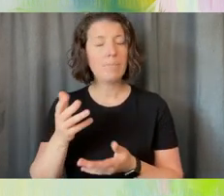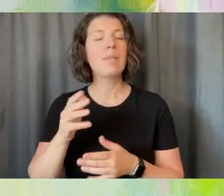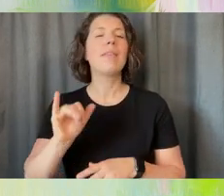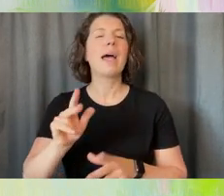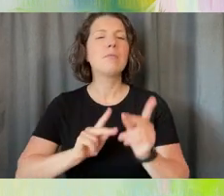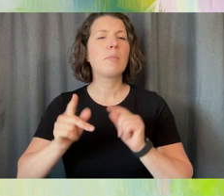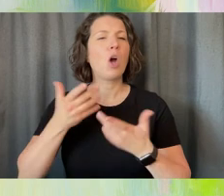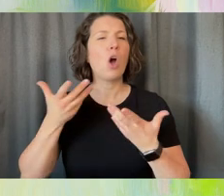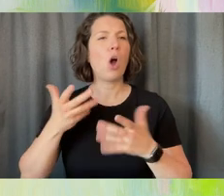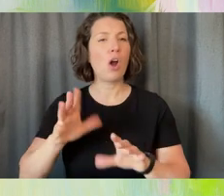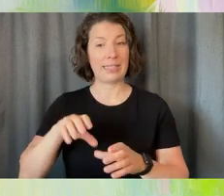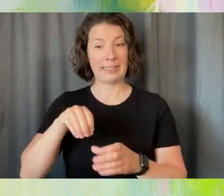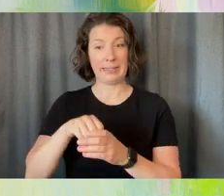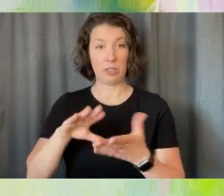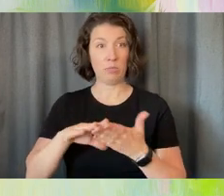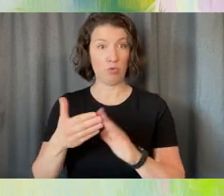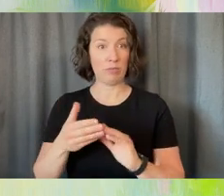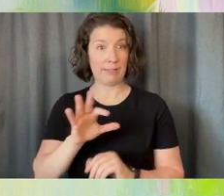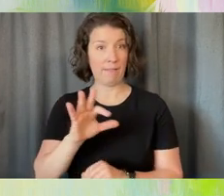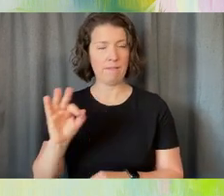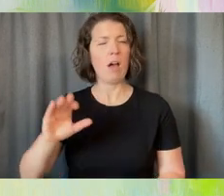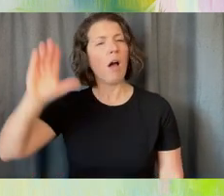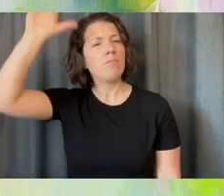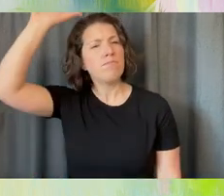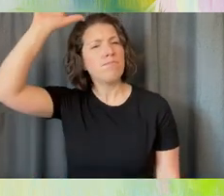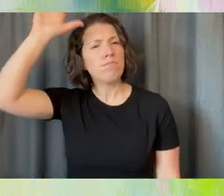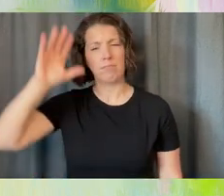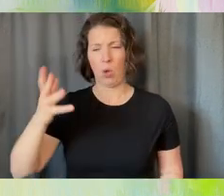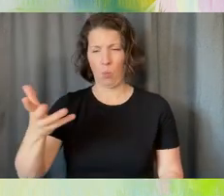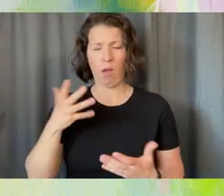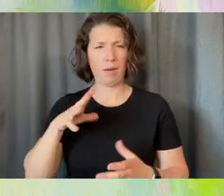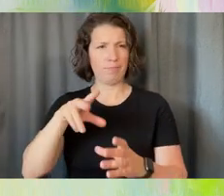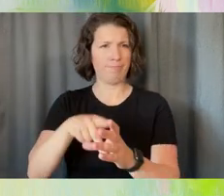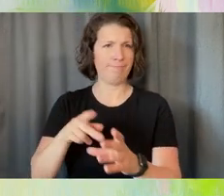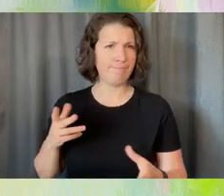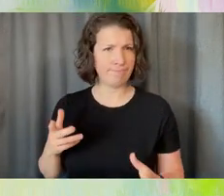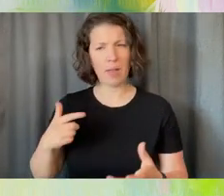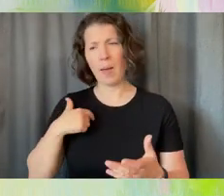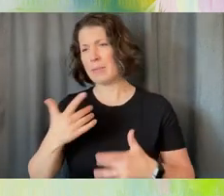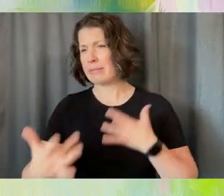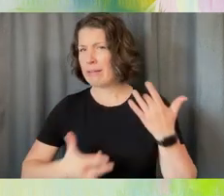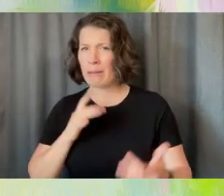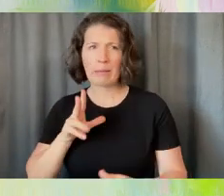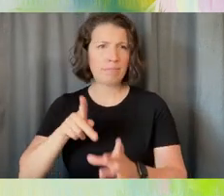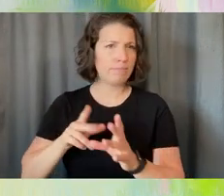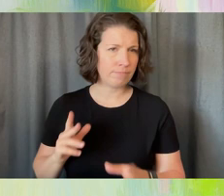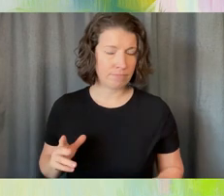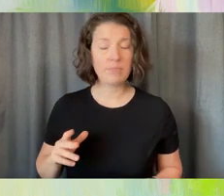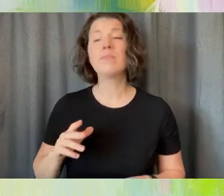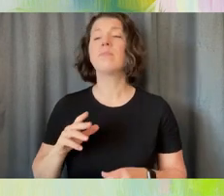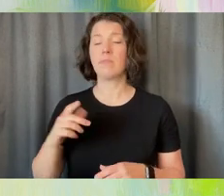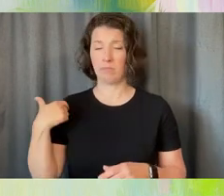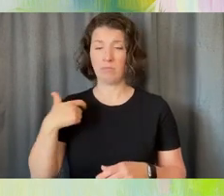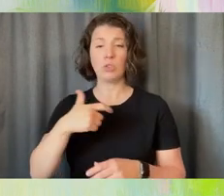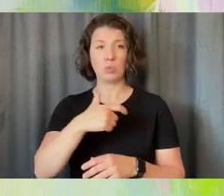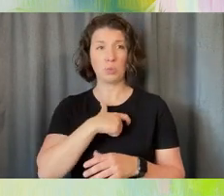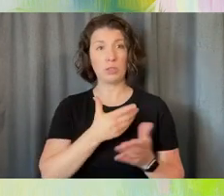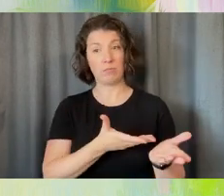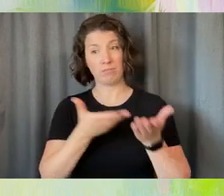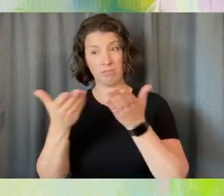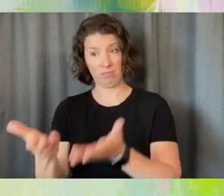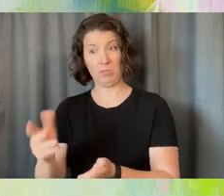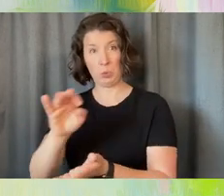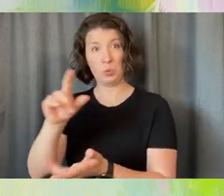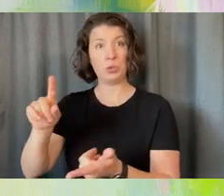CF community, that they want to participate, that they're excited about participating. And so in this case, we took the tools out to the patient family